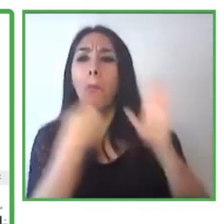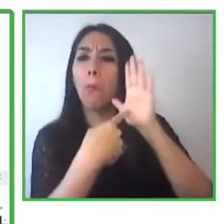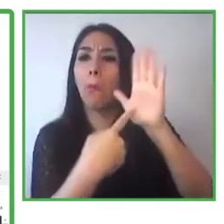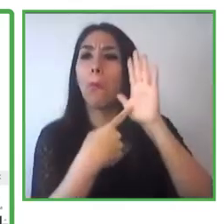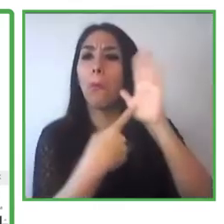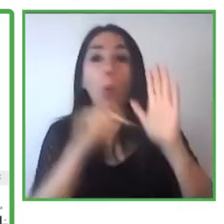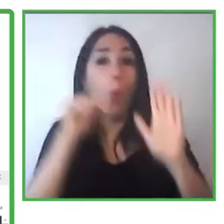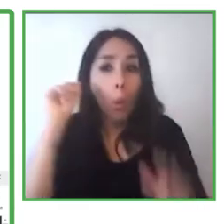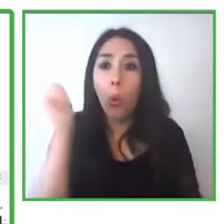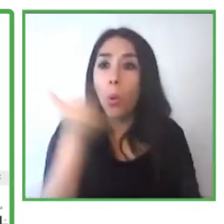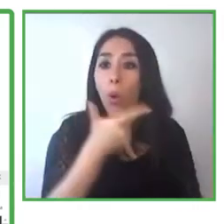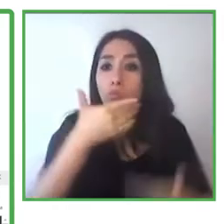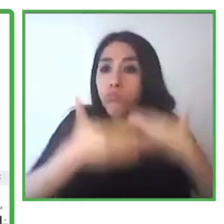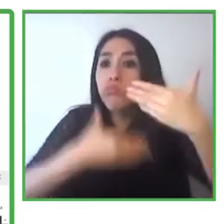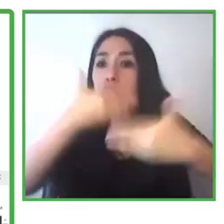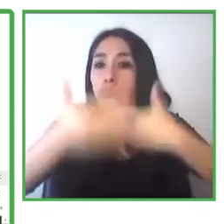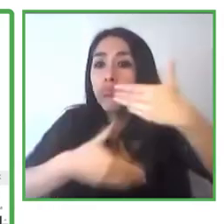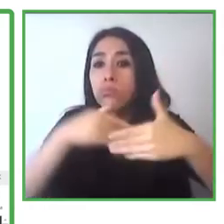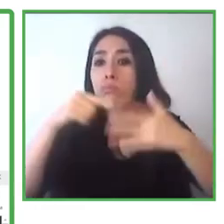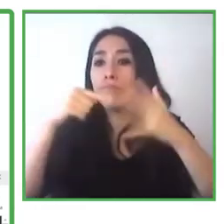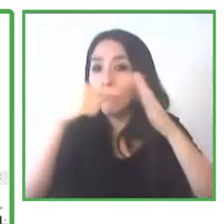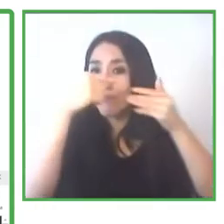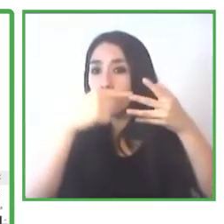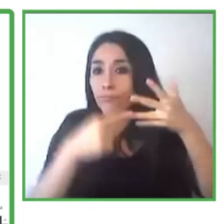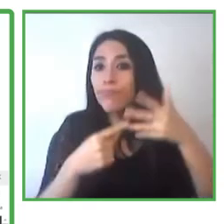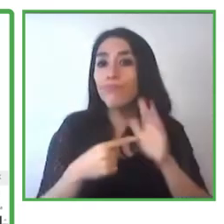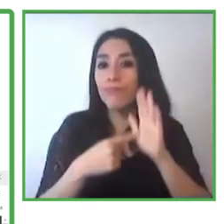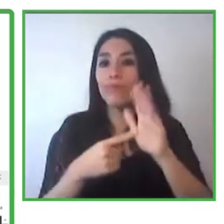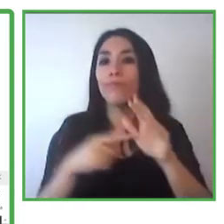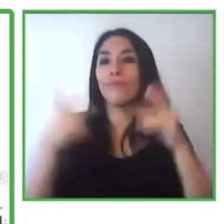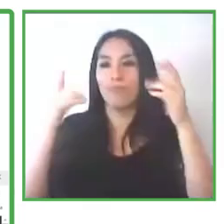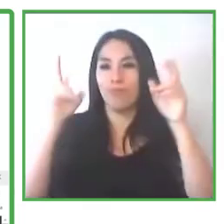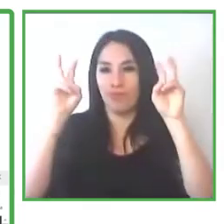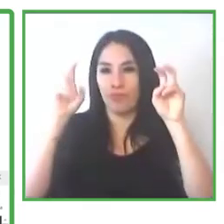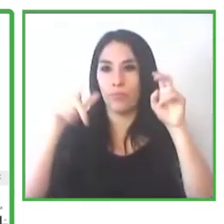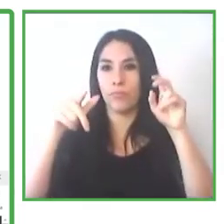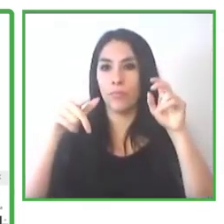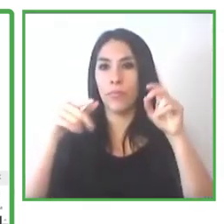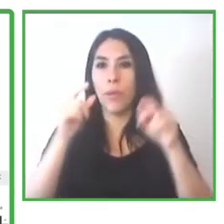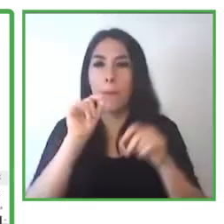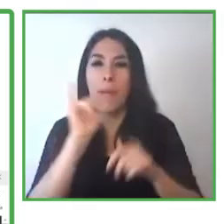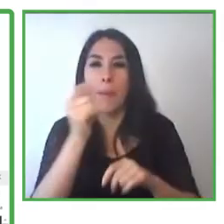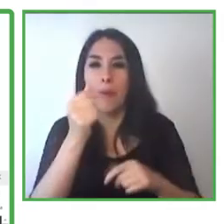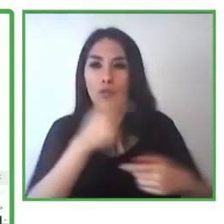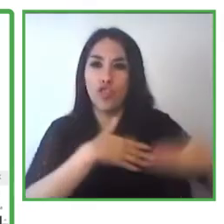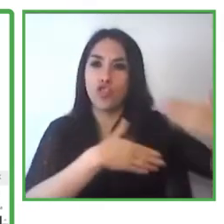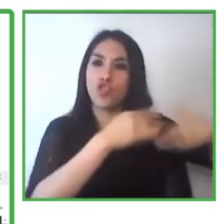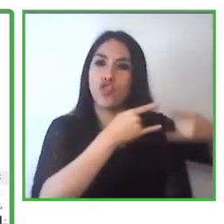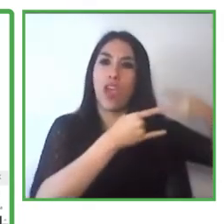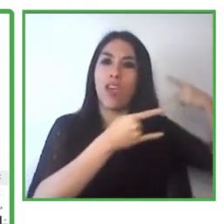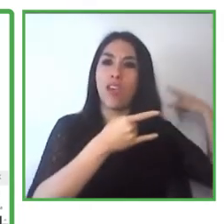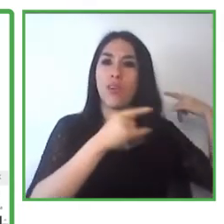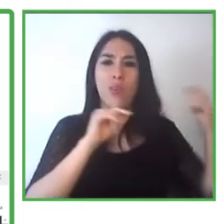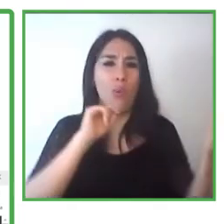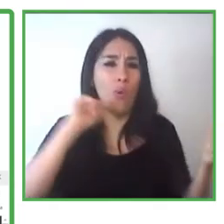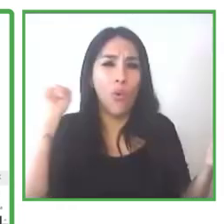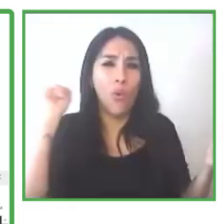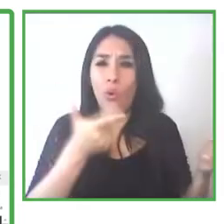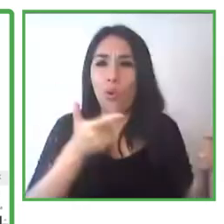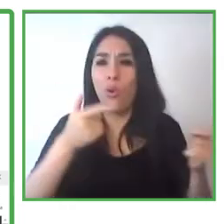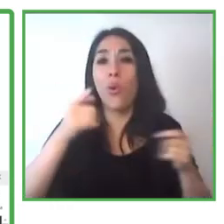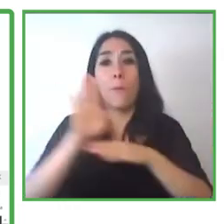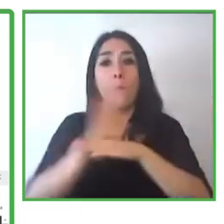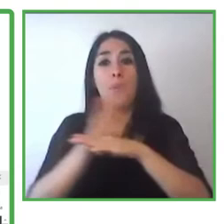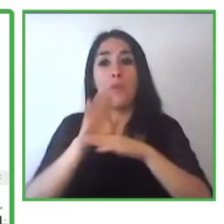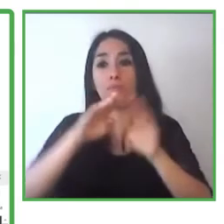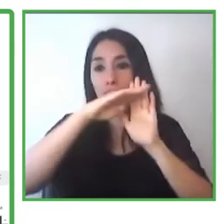a document, and we are going to trace all of the processes. The history is going to be here with all of the companies that have